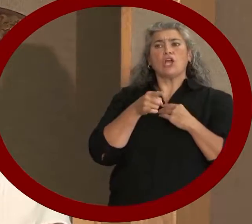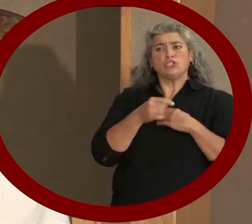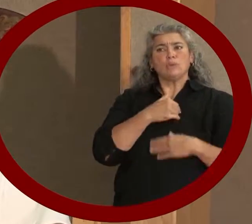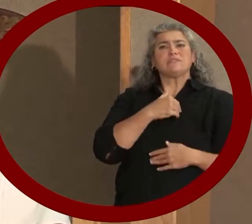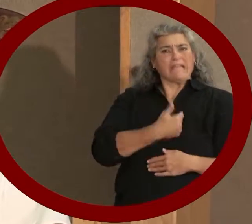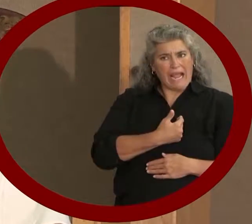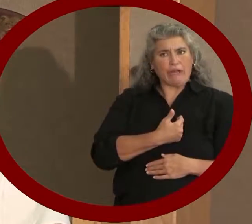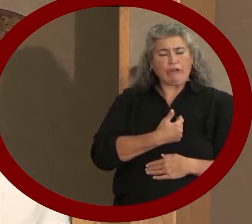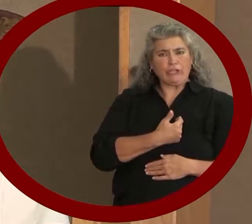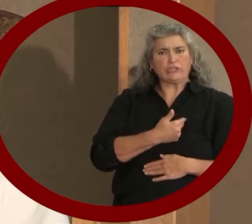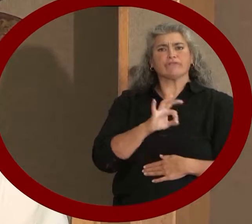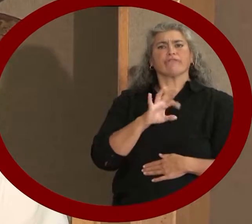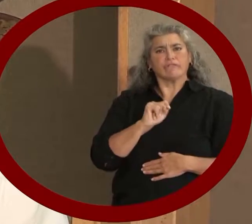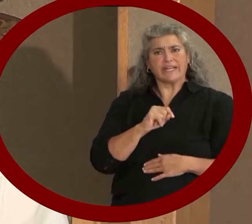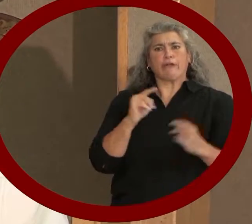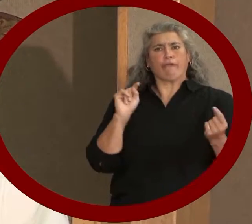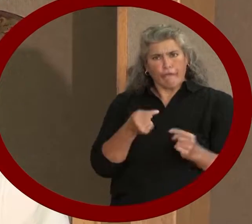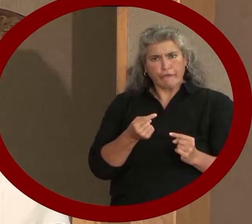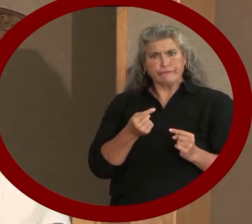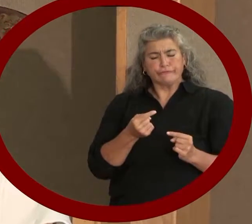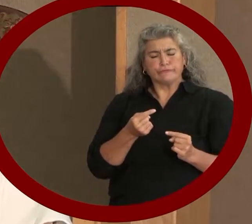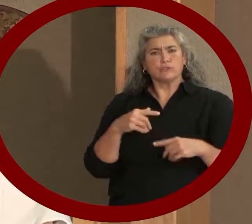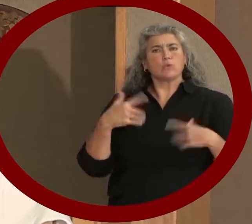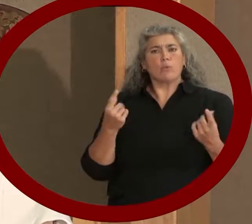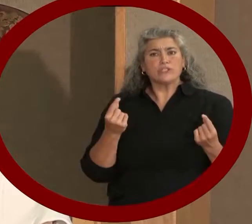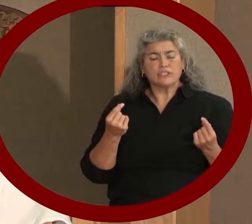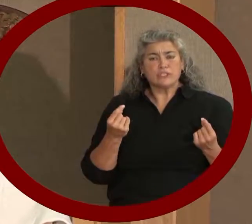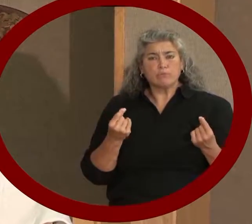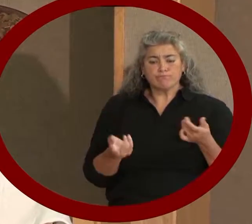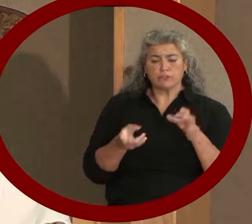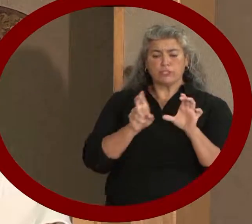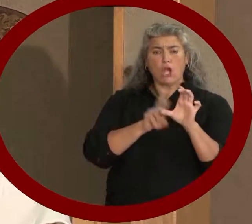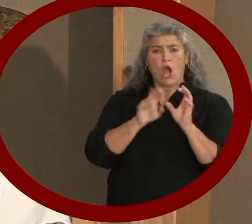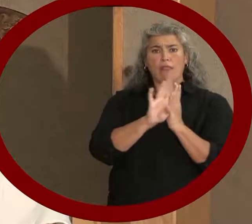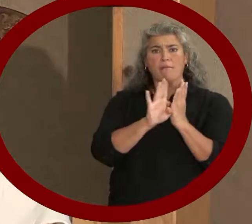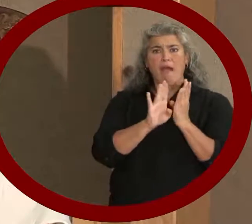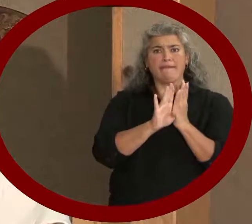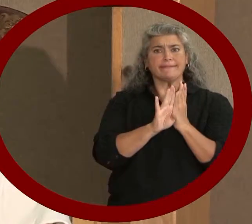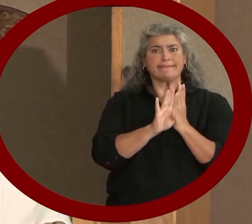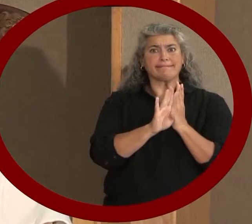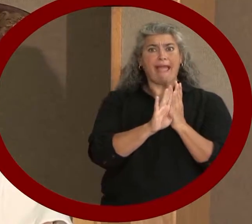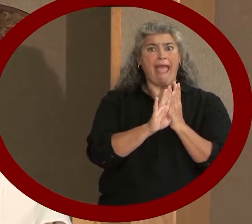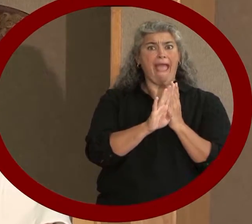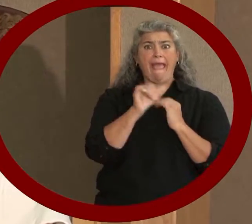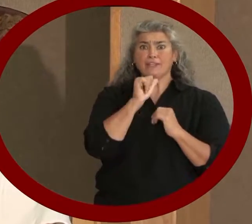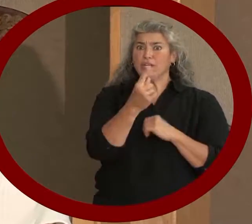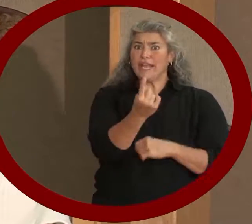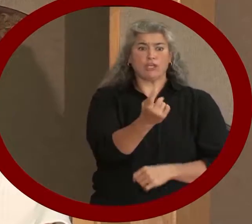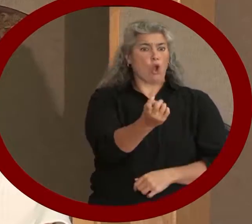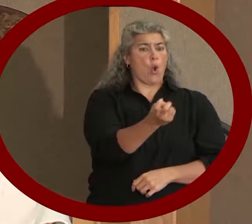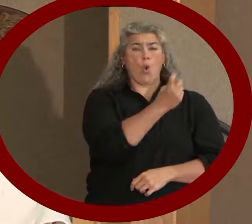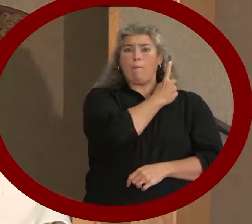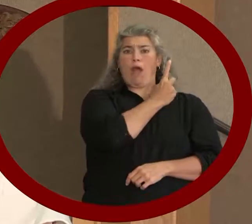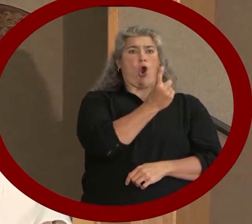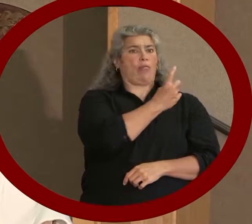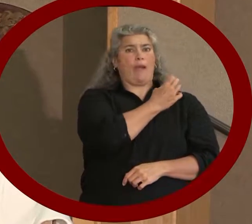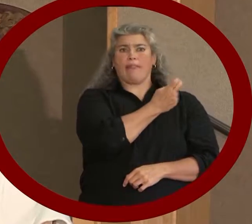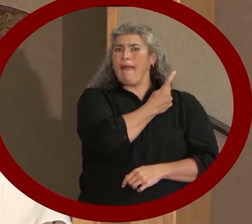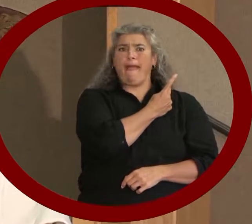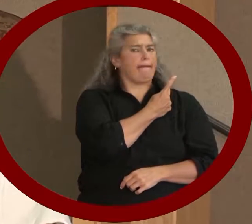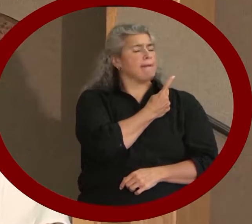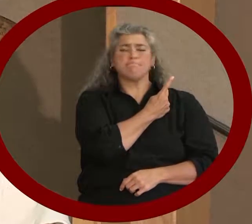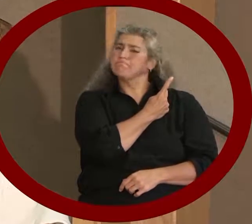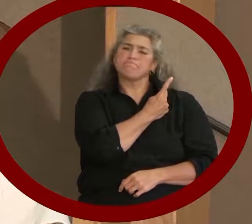tired and her feet hurt because she worked at a retail store. Well, that's not exactly true.